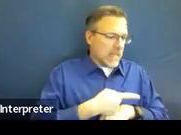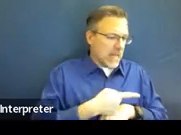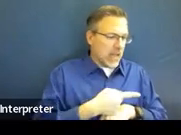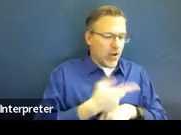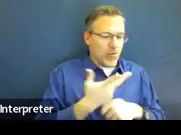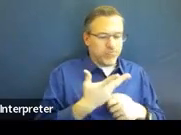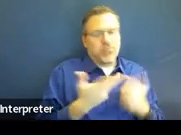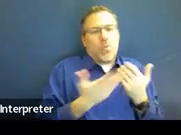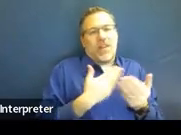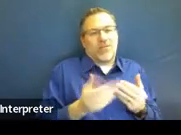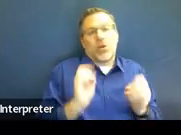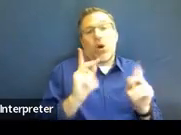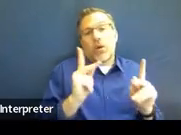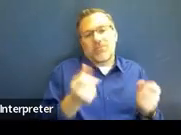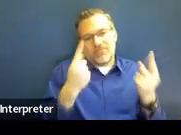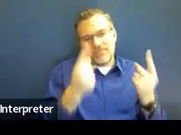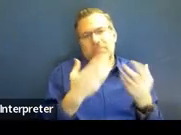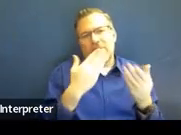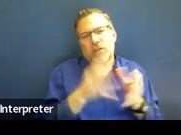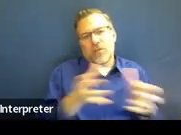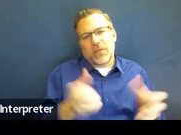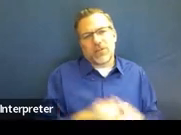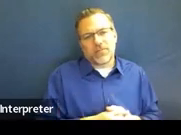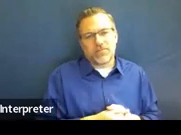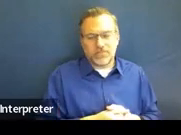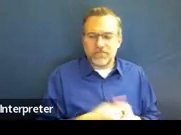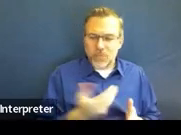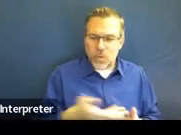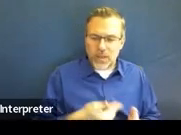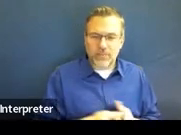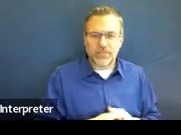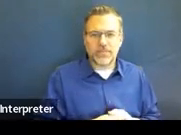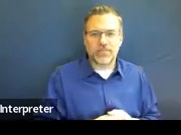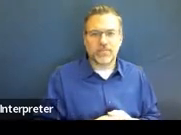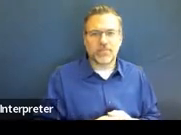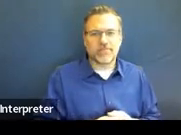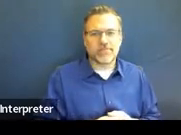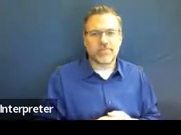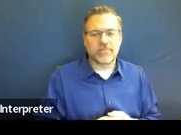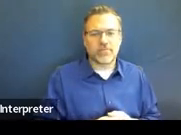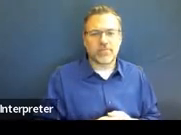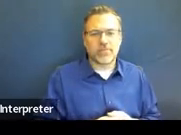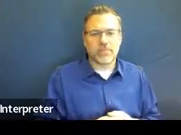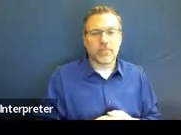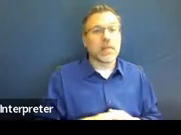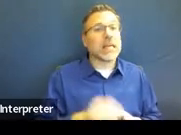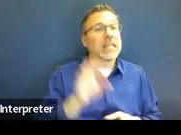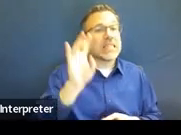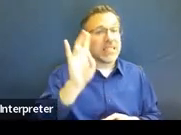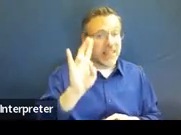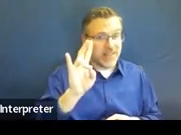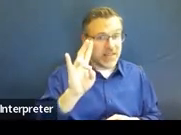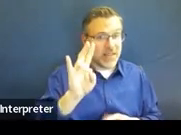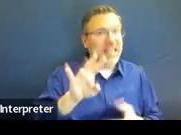okay, thank you very much. You're welcome. And it is, yes, seven calendar days.